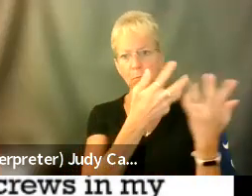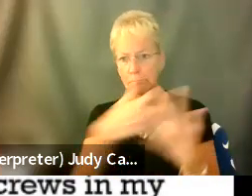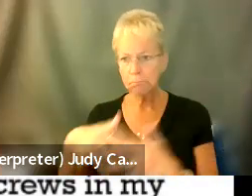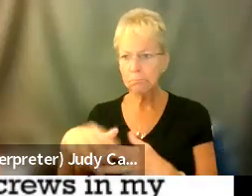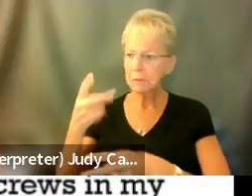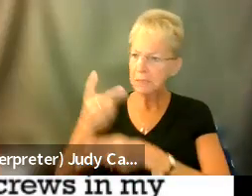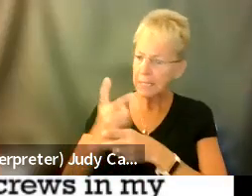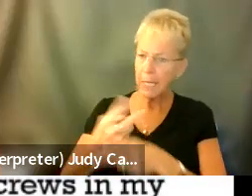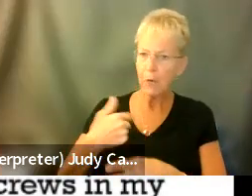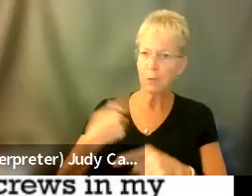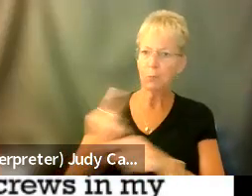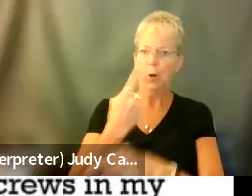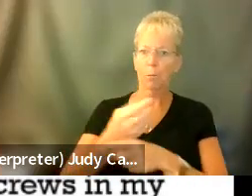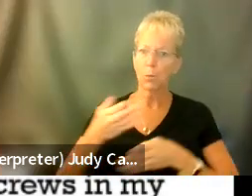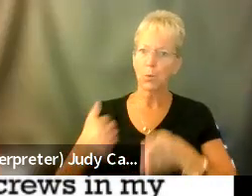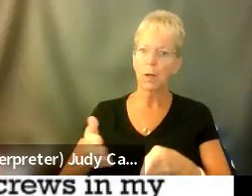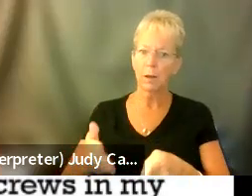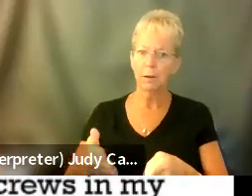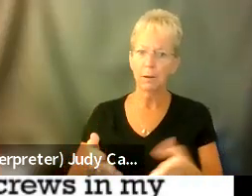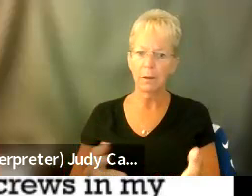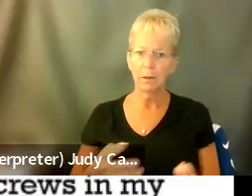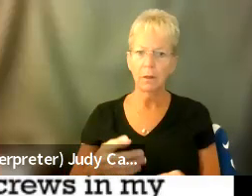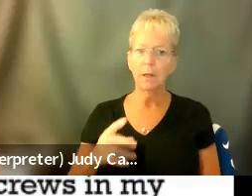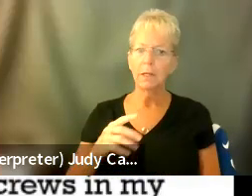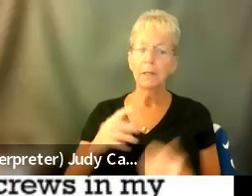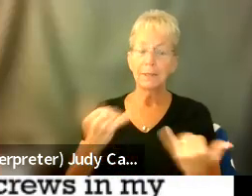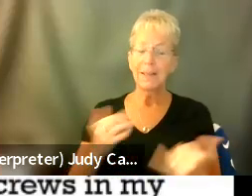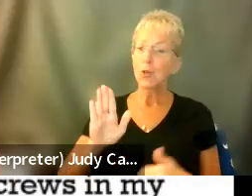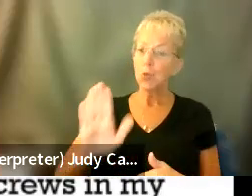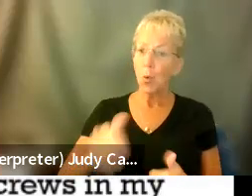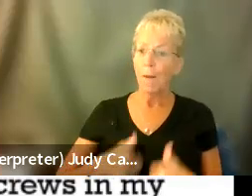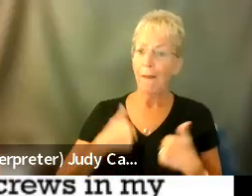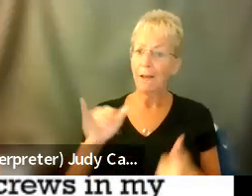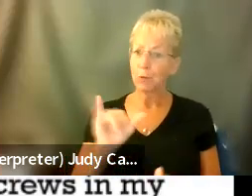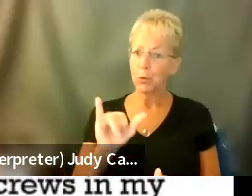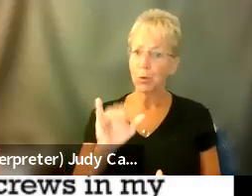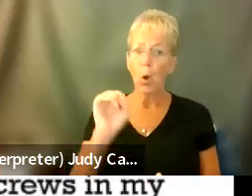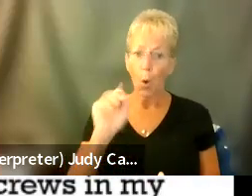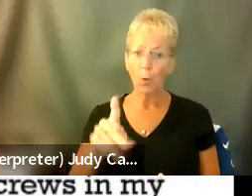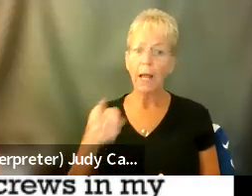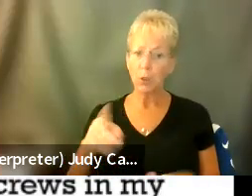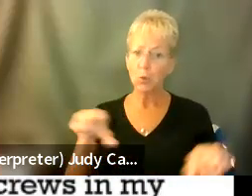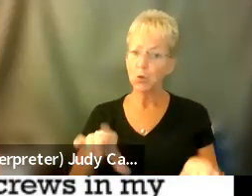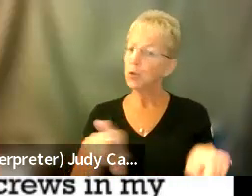the way I should be. And this is your life. So it's okay that you do too.